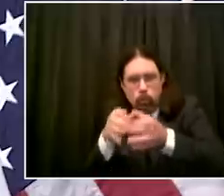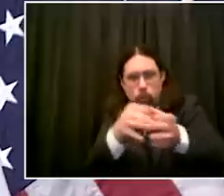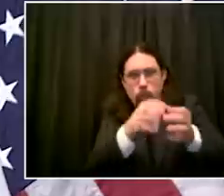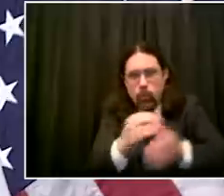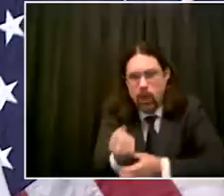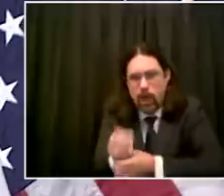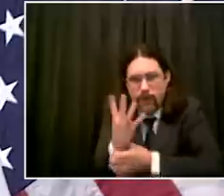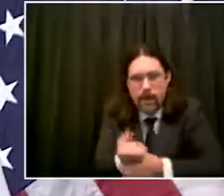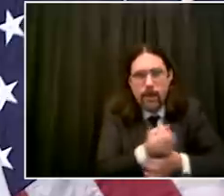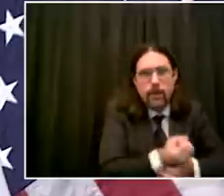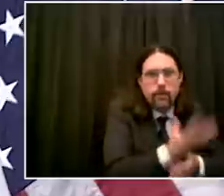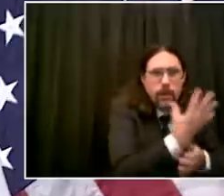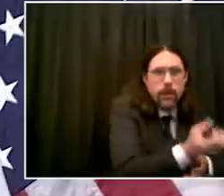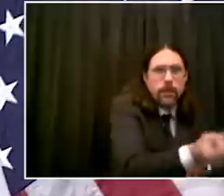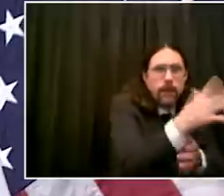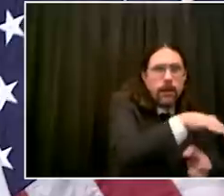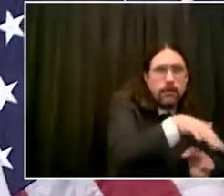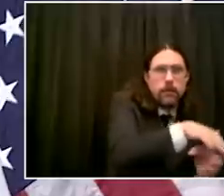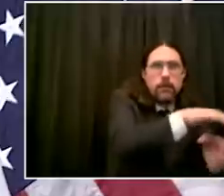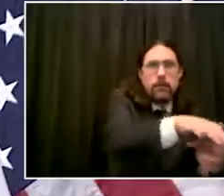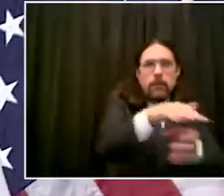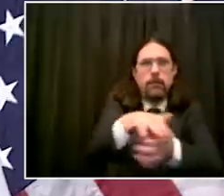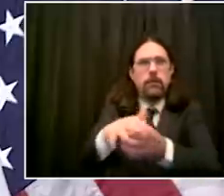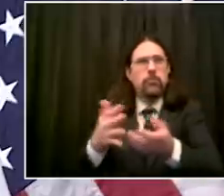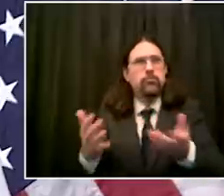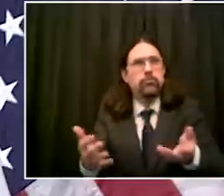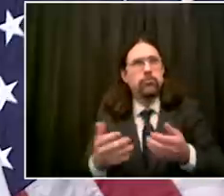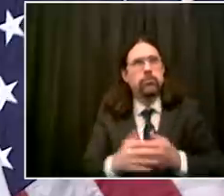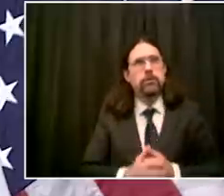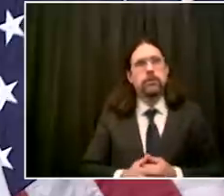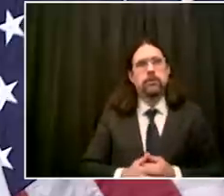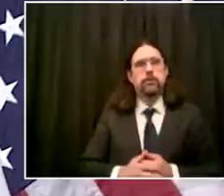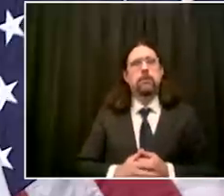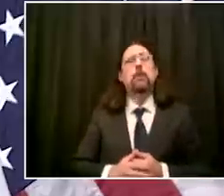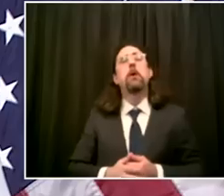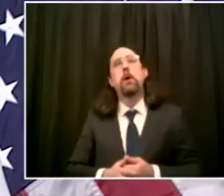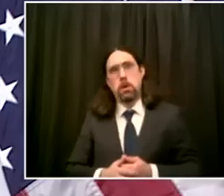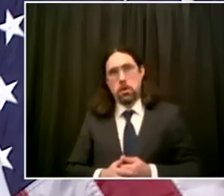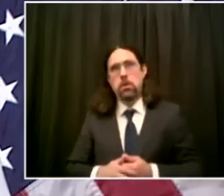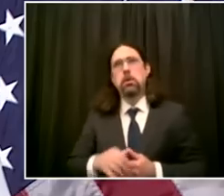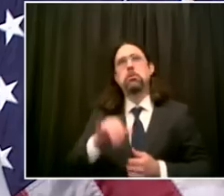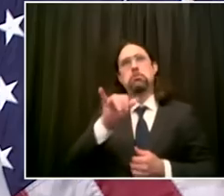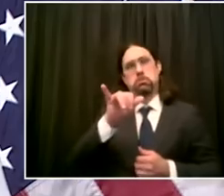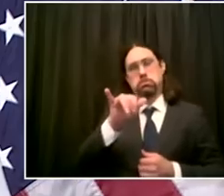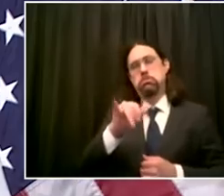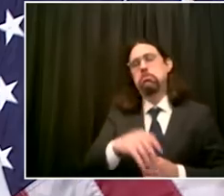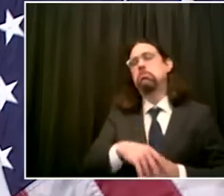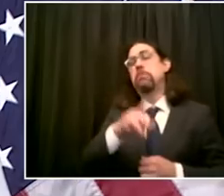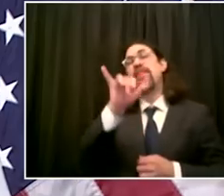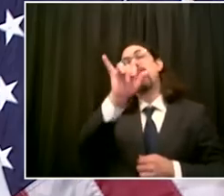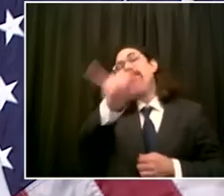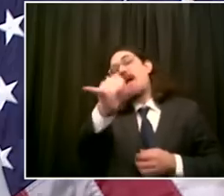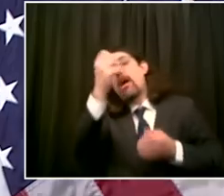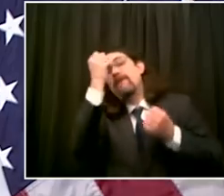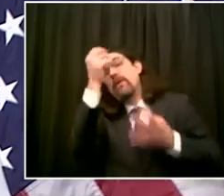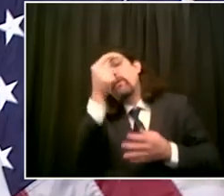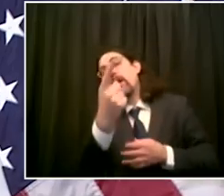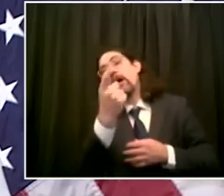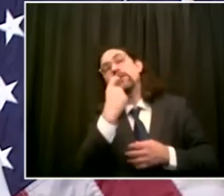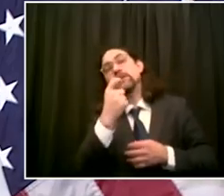according to what we need for that day uh so we we put out a lineup of folks who can respond to the issues